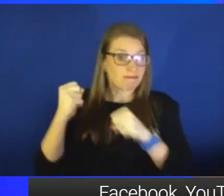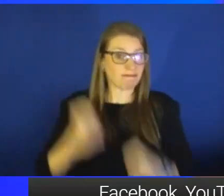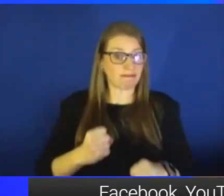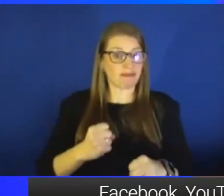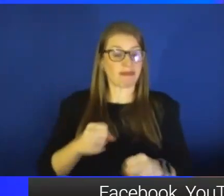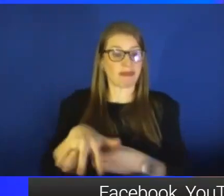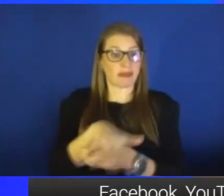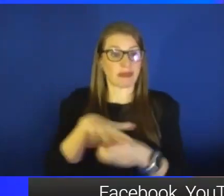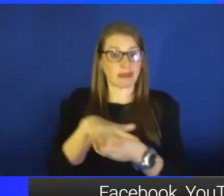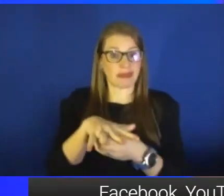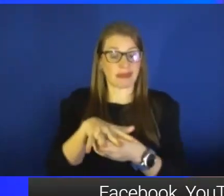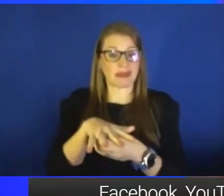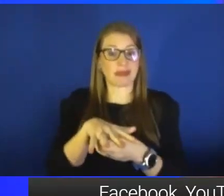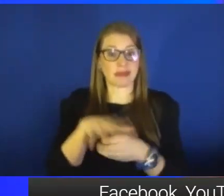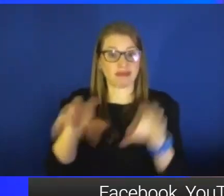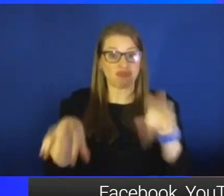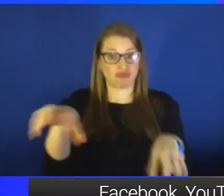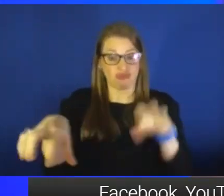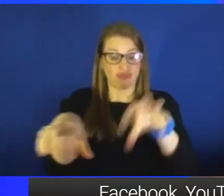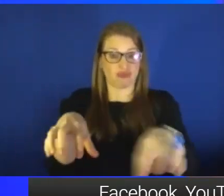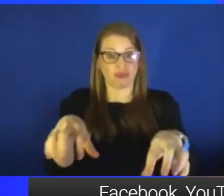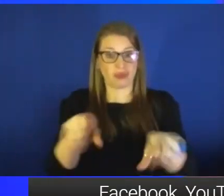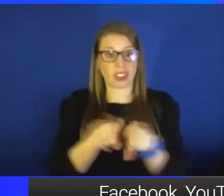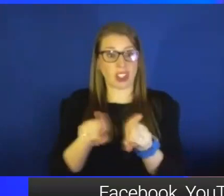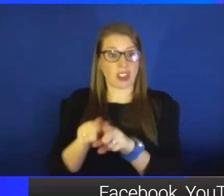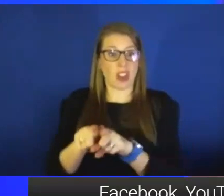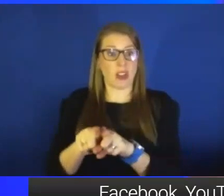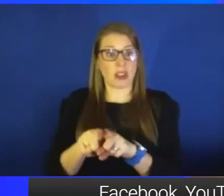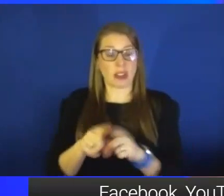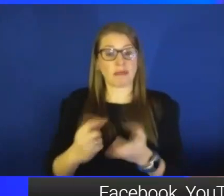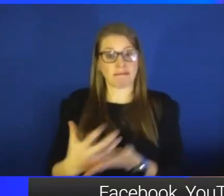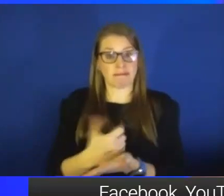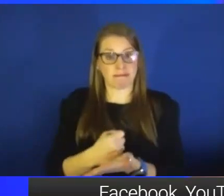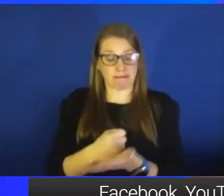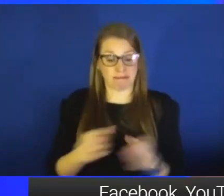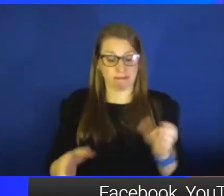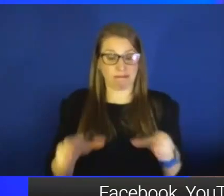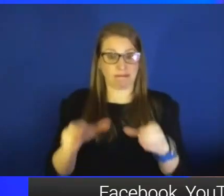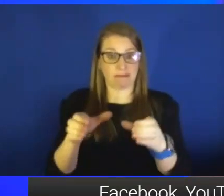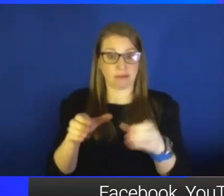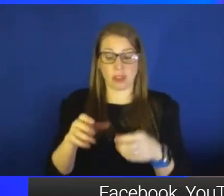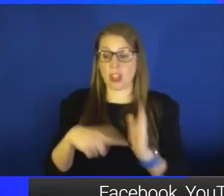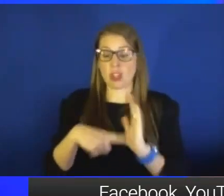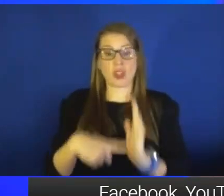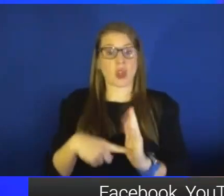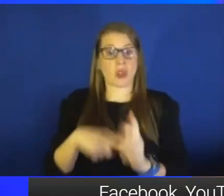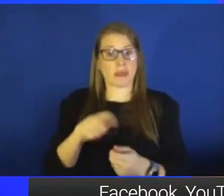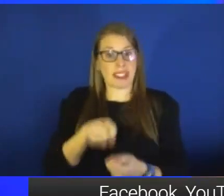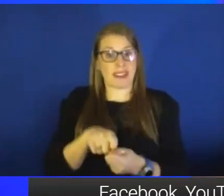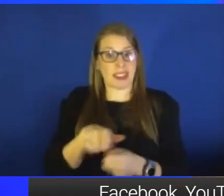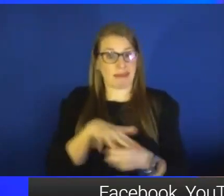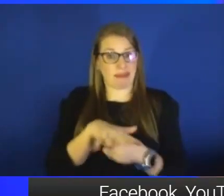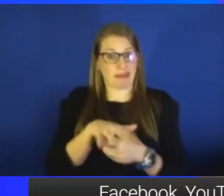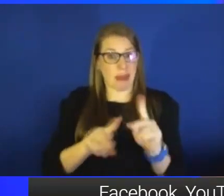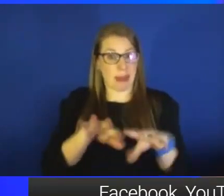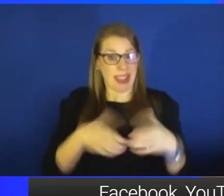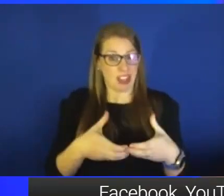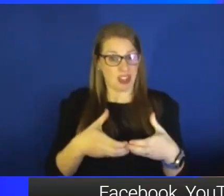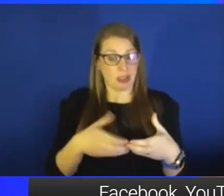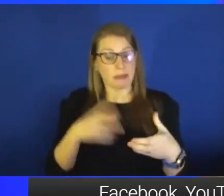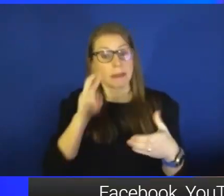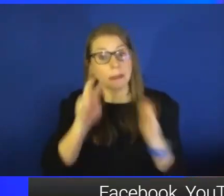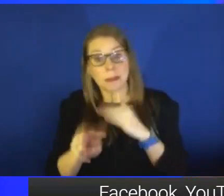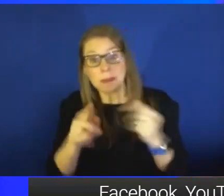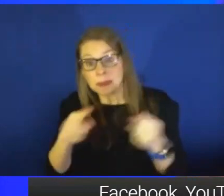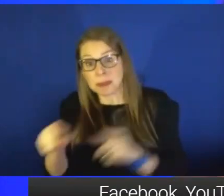that they're able to test. Like they said, they're getting a good cross-section of the population to see what may be coming. And so